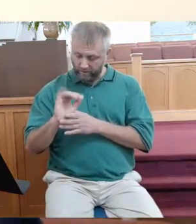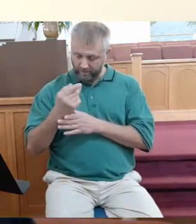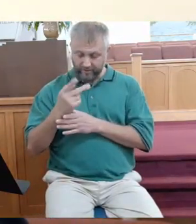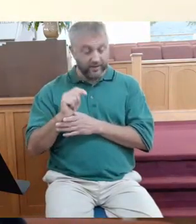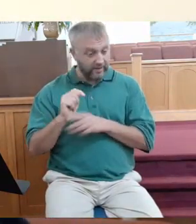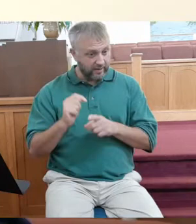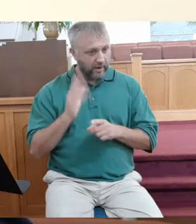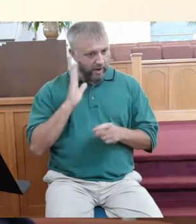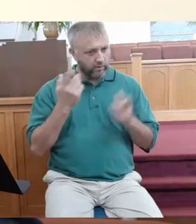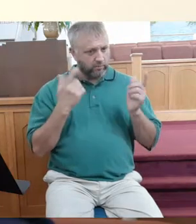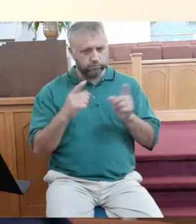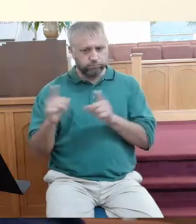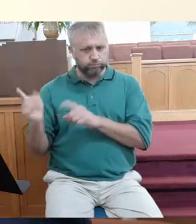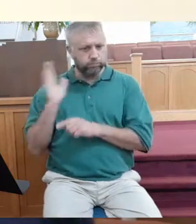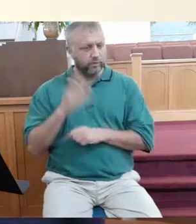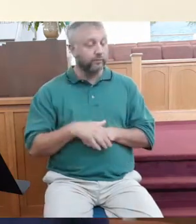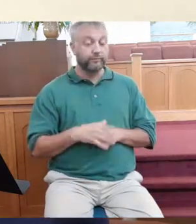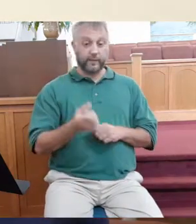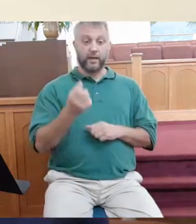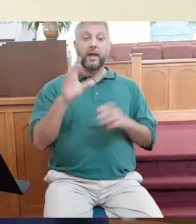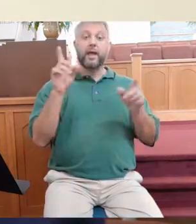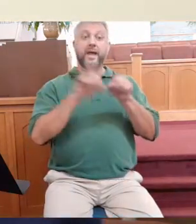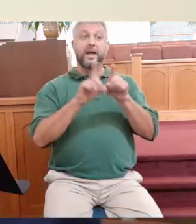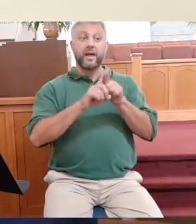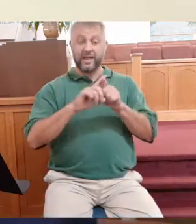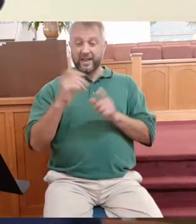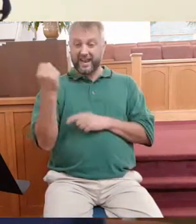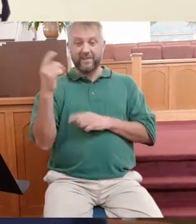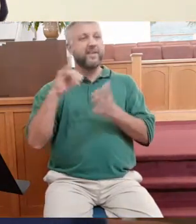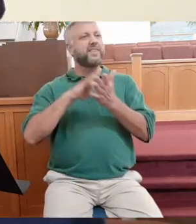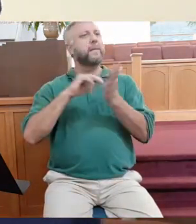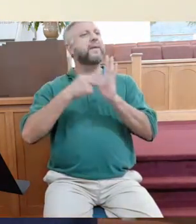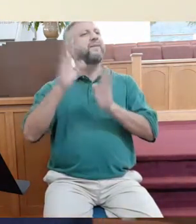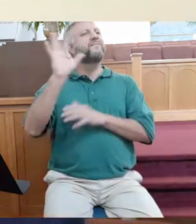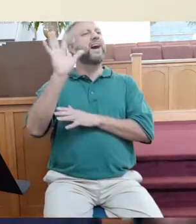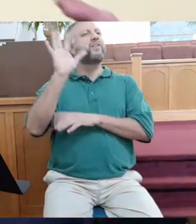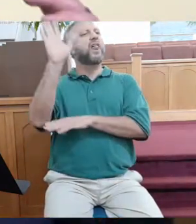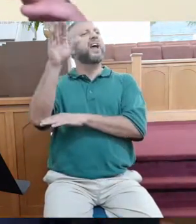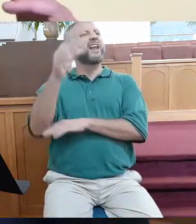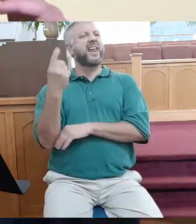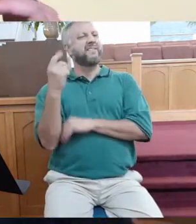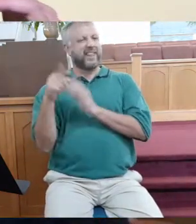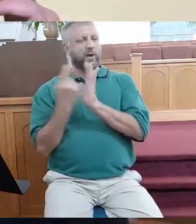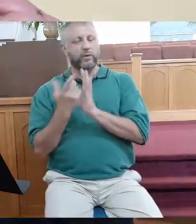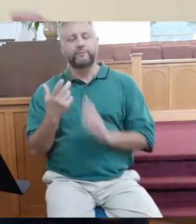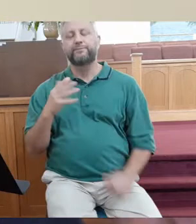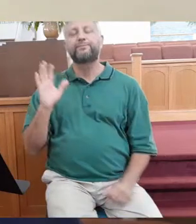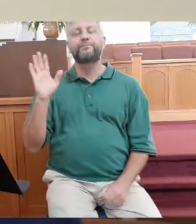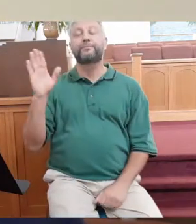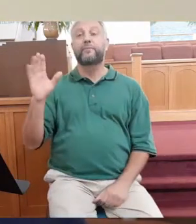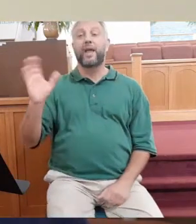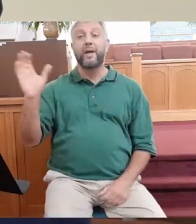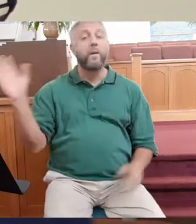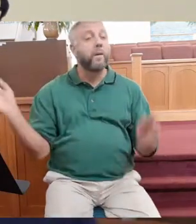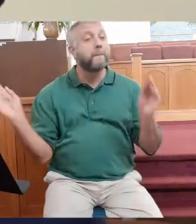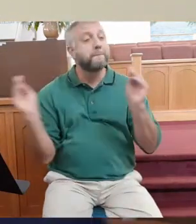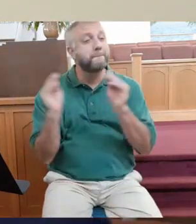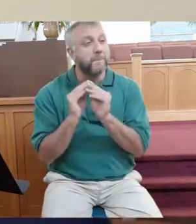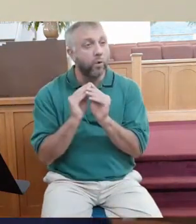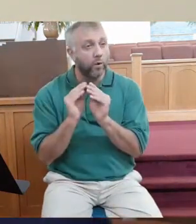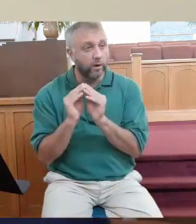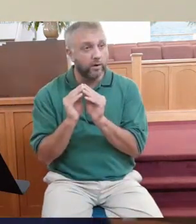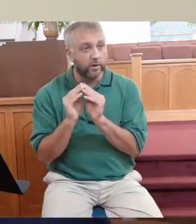seven. In the eleventh hour, that's five o'clock, verse six, in the eleventh hour, he went out and found others